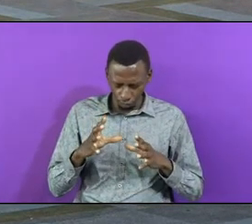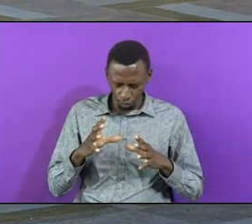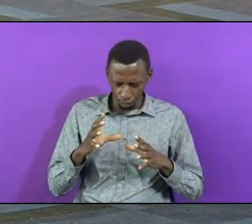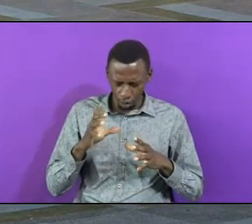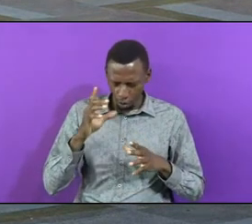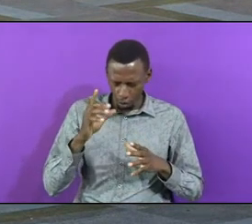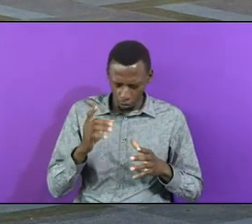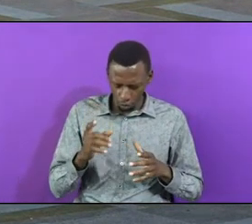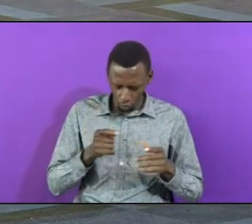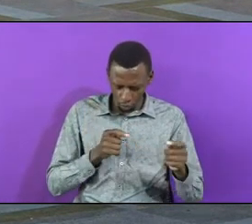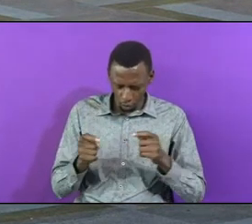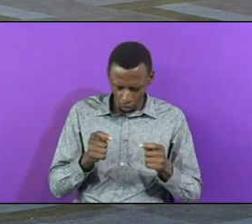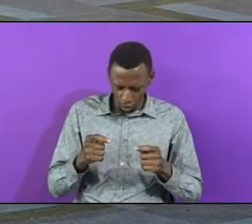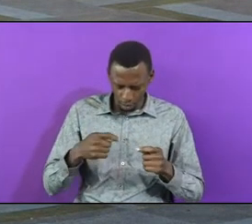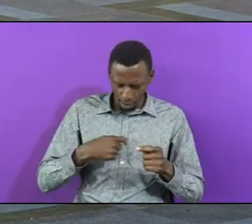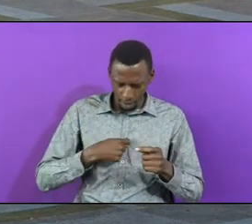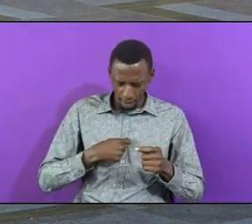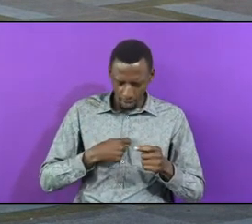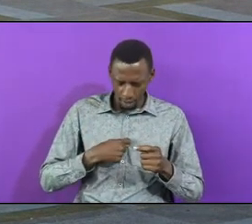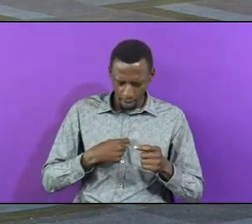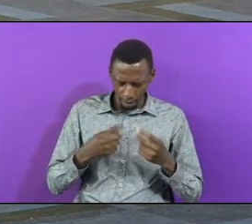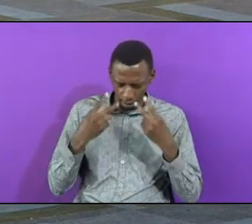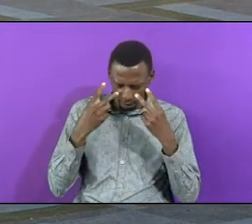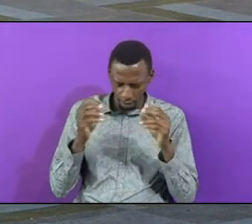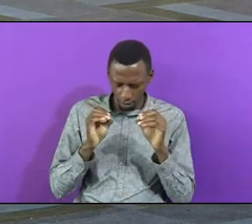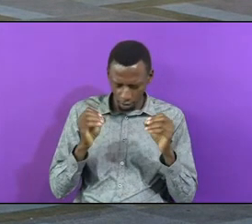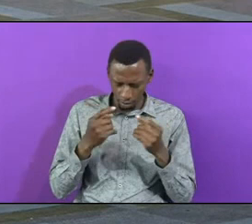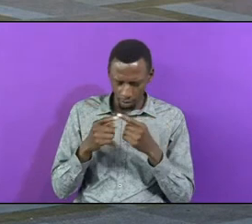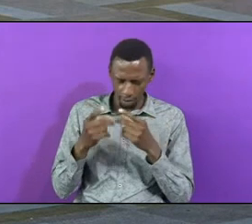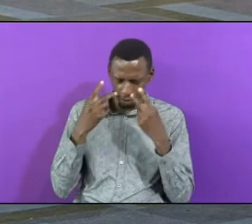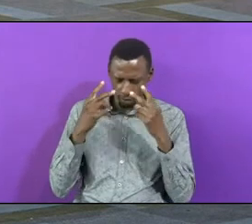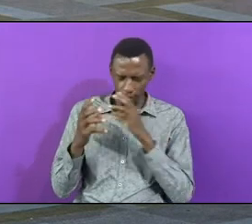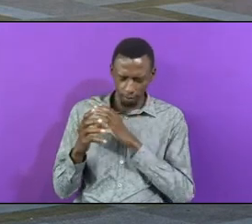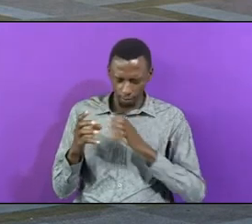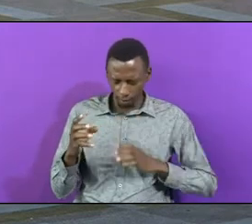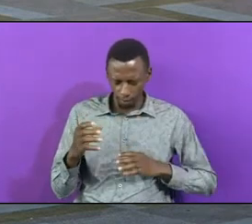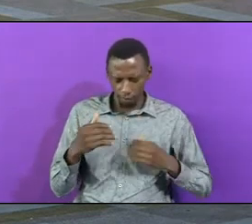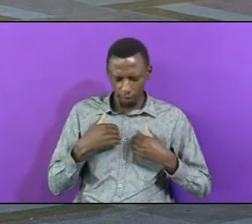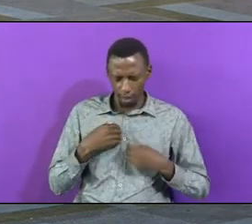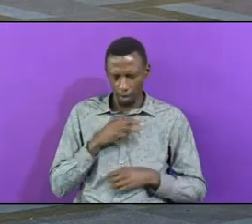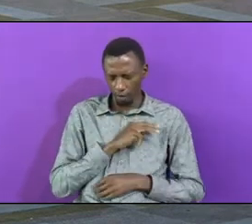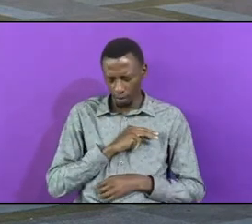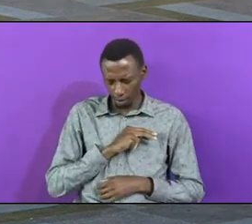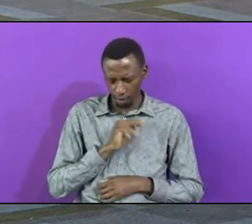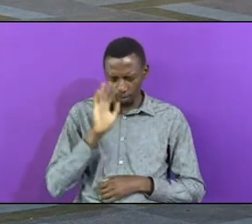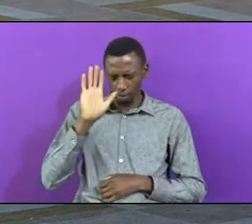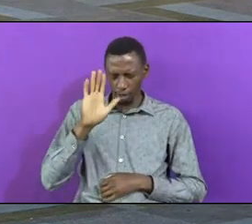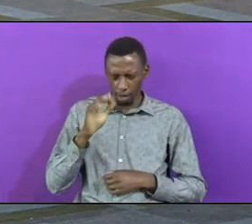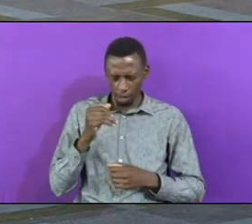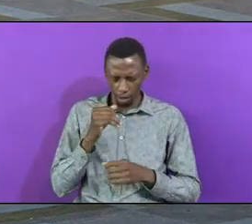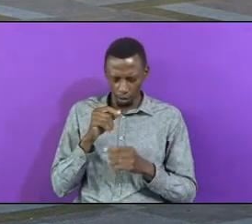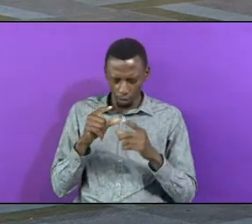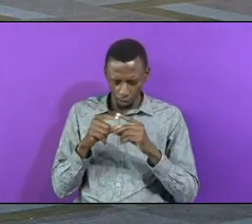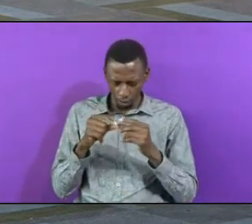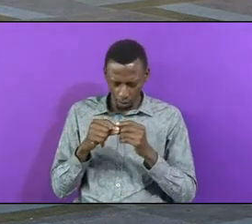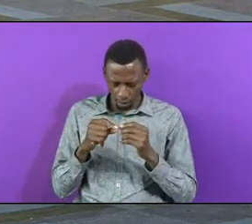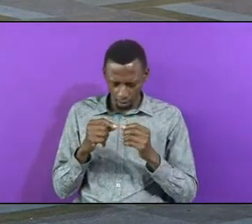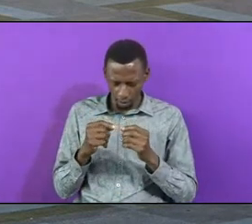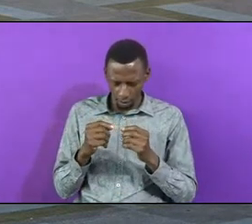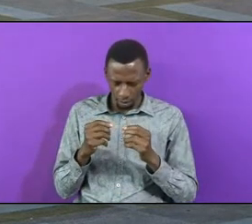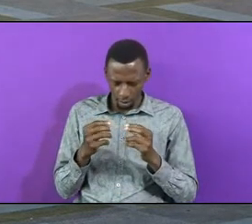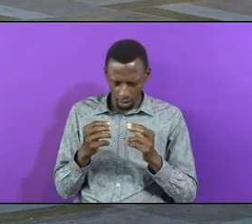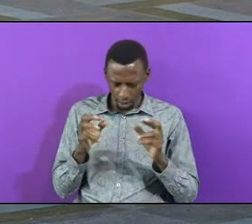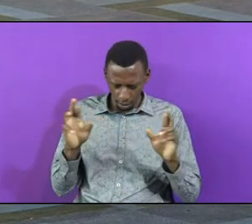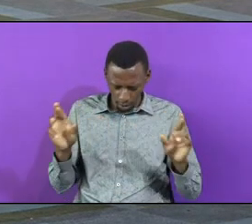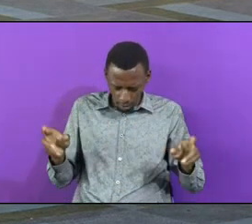seen But Christ will be seen Have mercy on me May we be revived by your word And may we be transformed by this